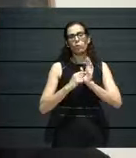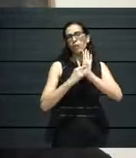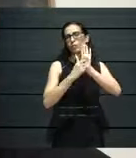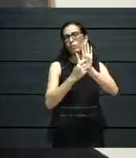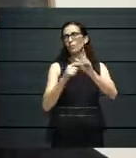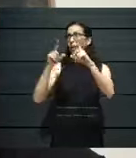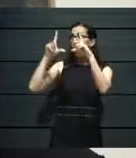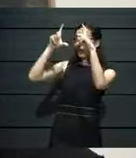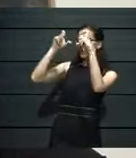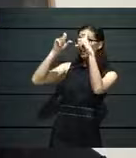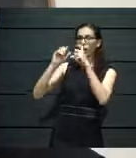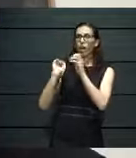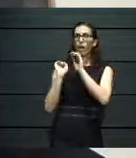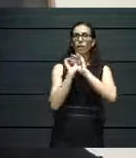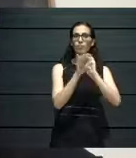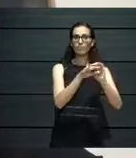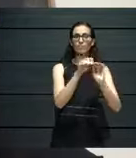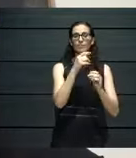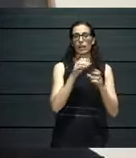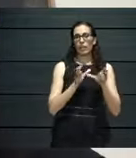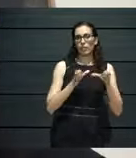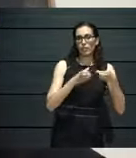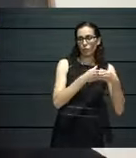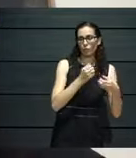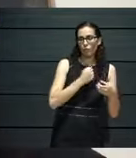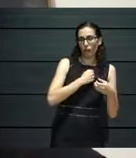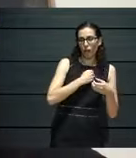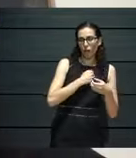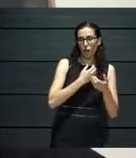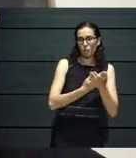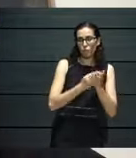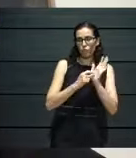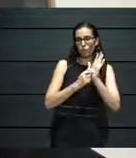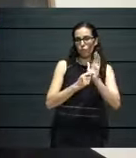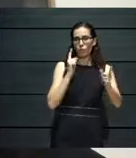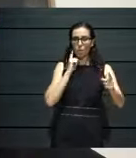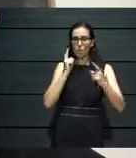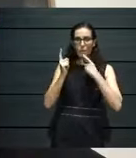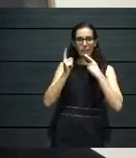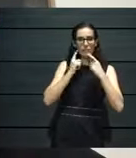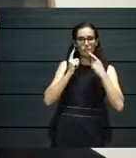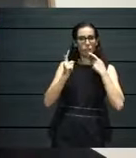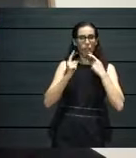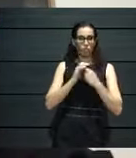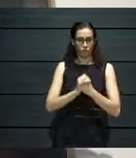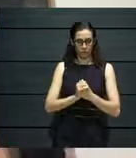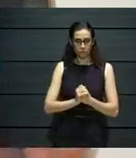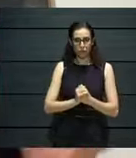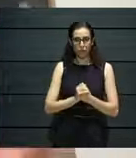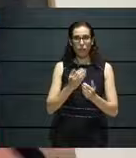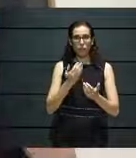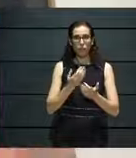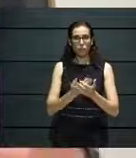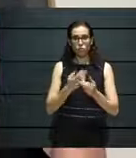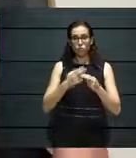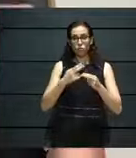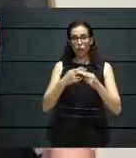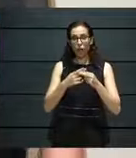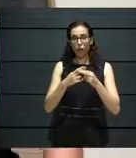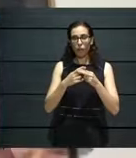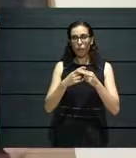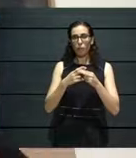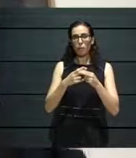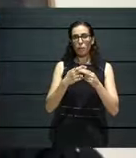us. And we are hoping to create this collective participation whereby we are able to create an eventual map